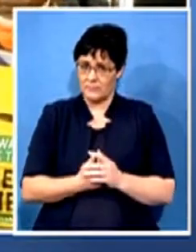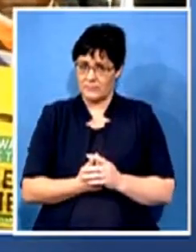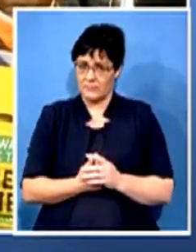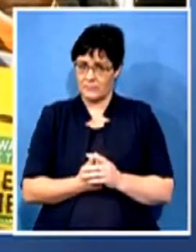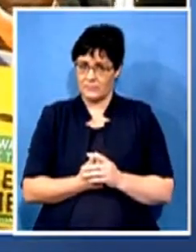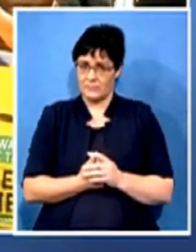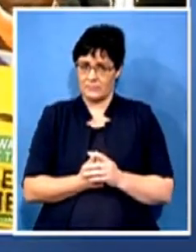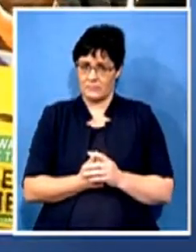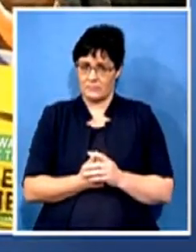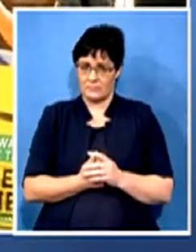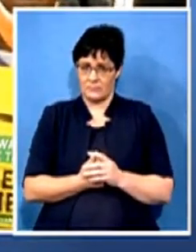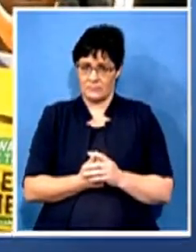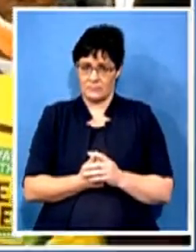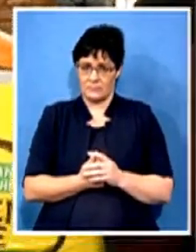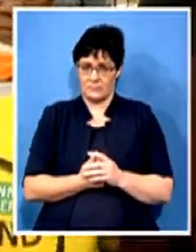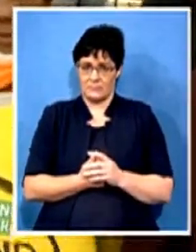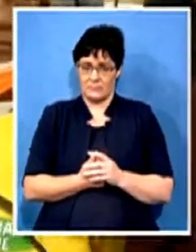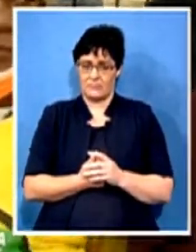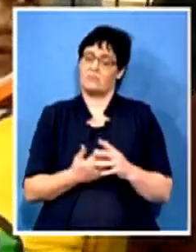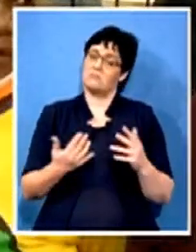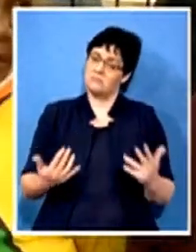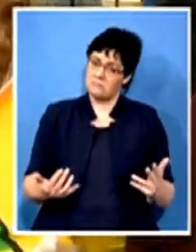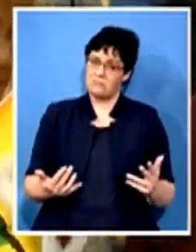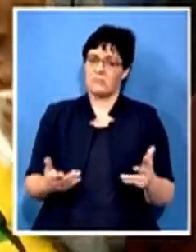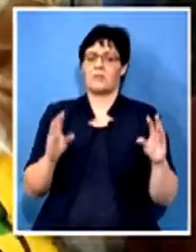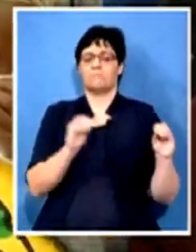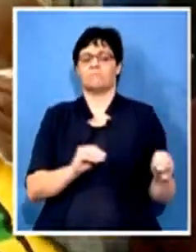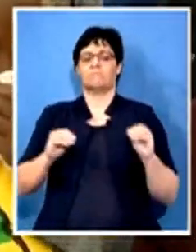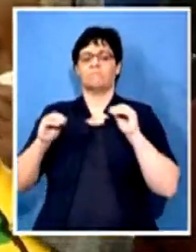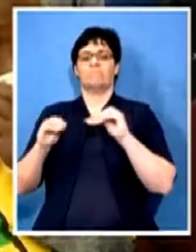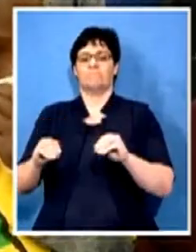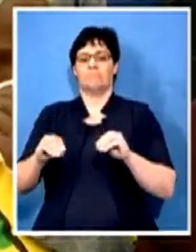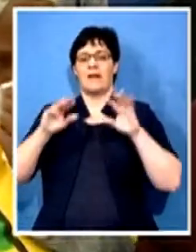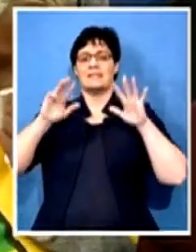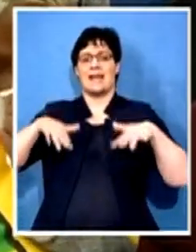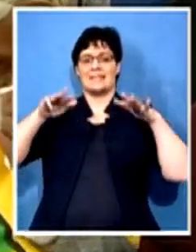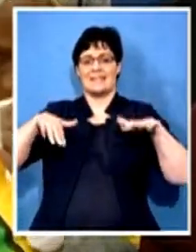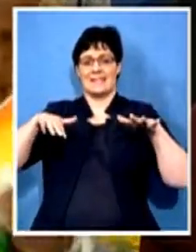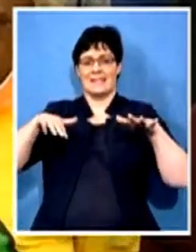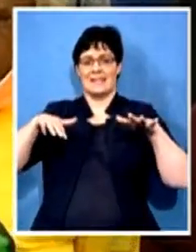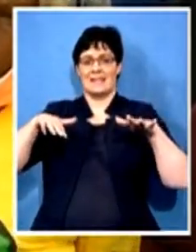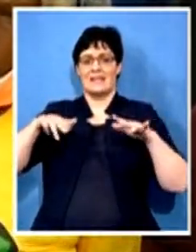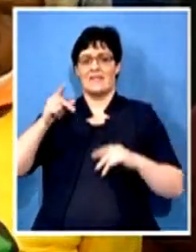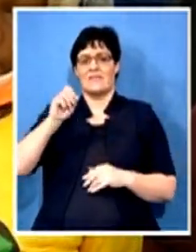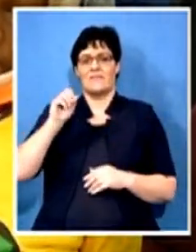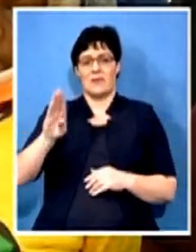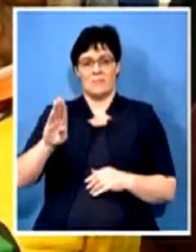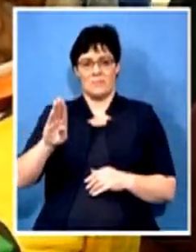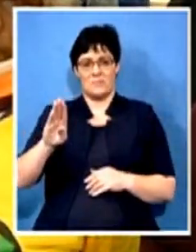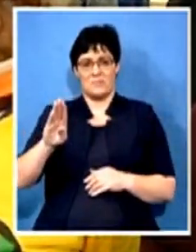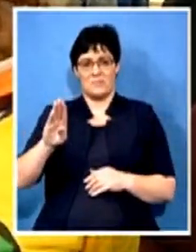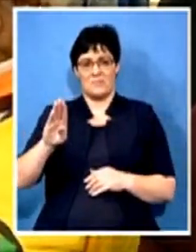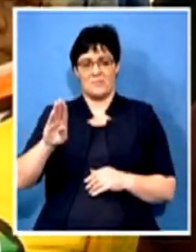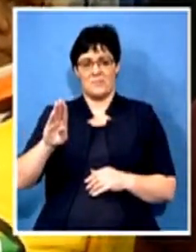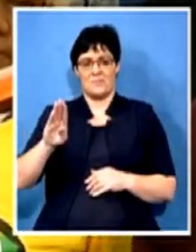Well, the matter has been postponed to the 19th of February. That's what we know for further investigation. And we do understand